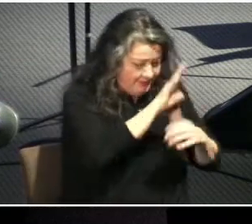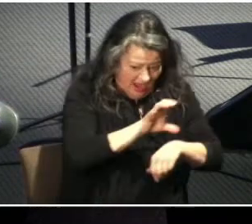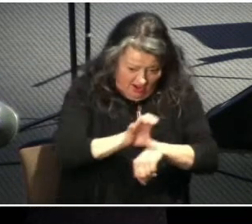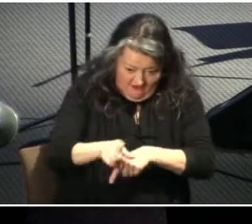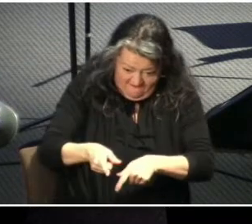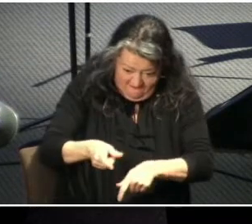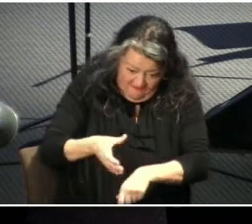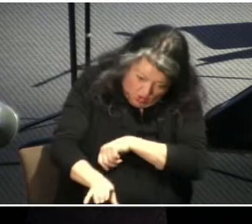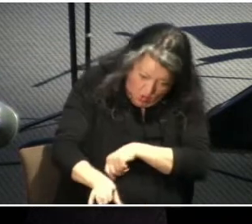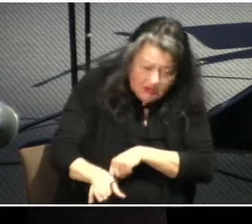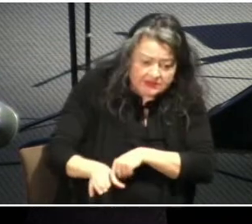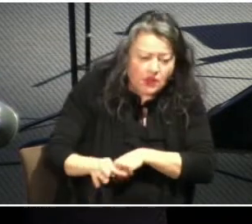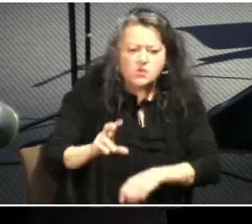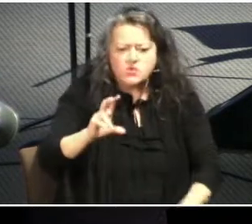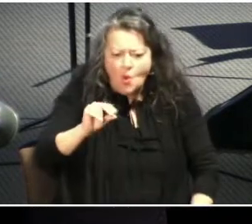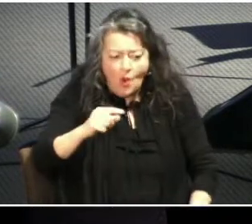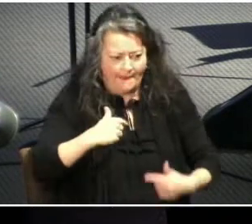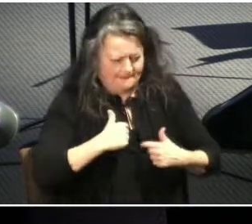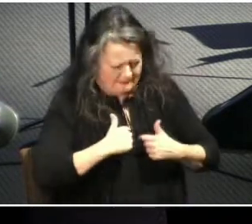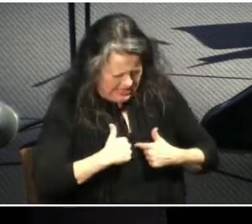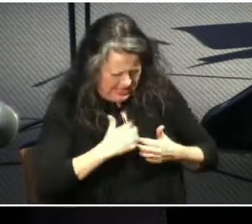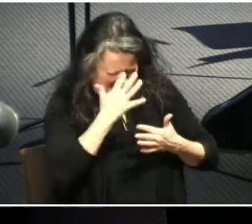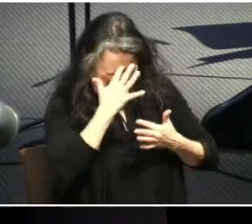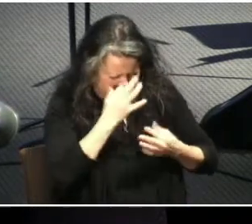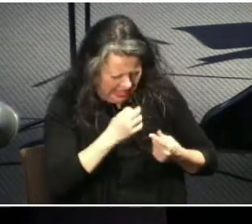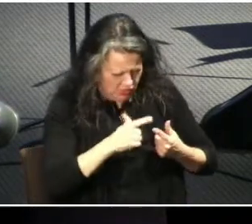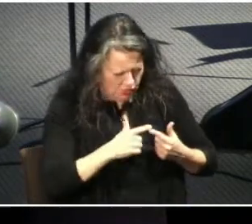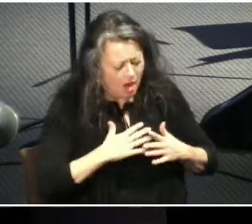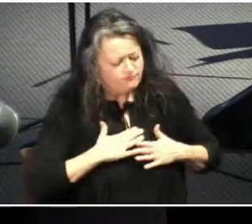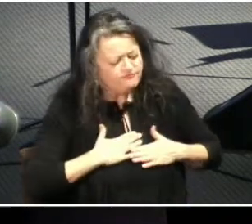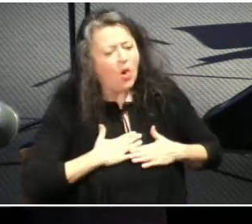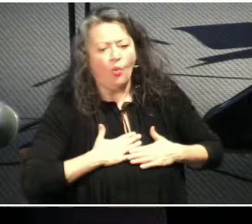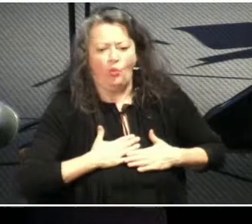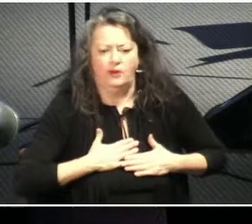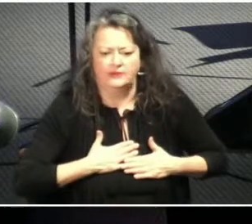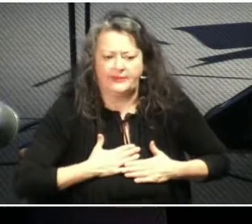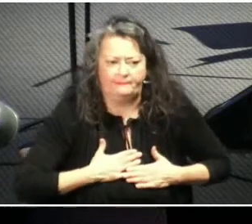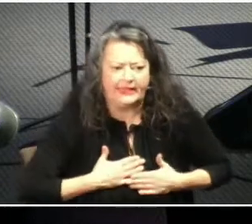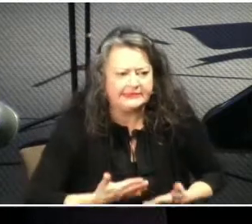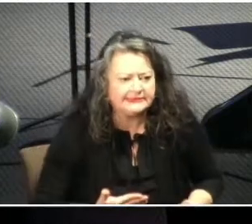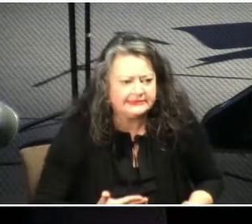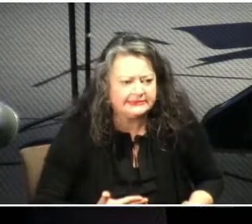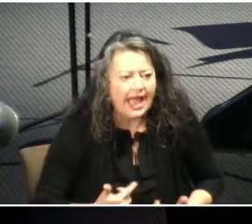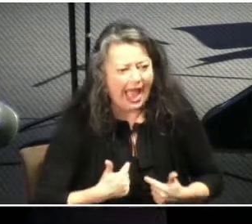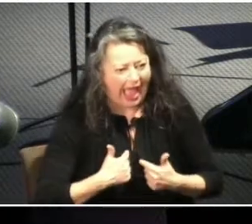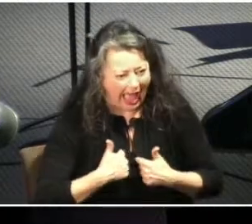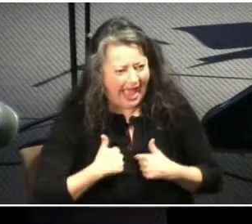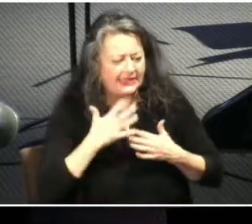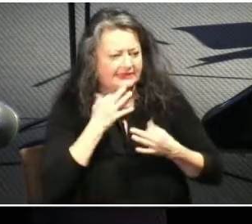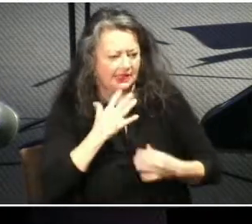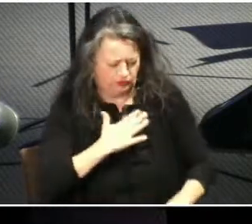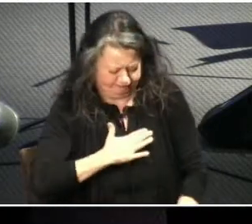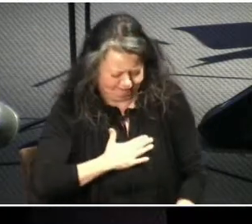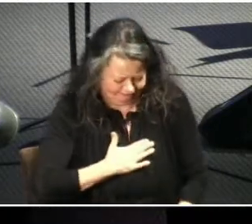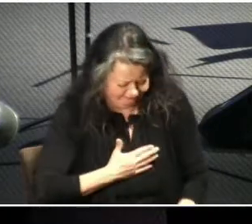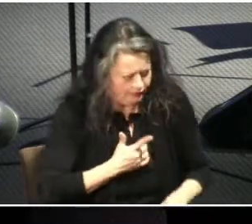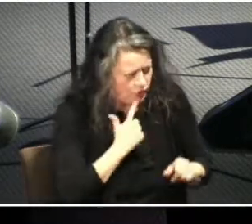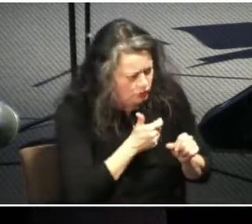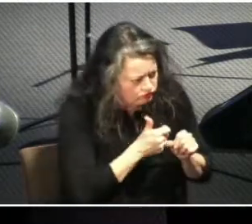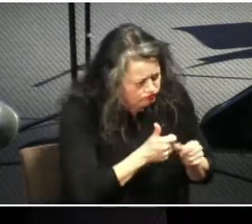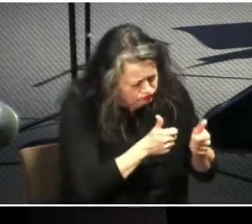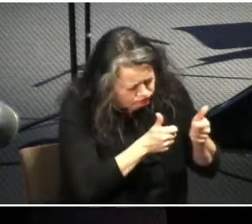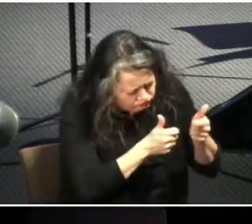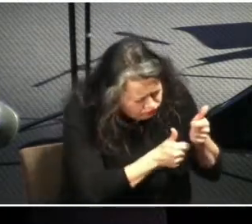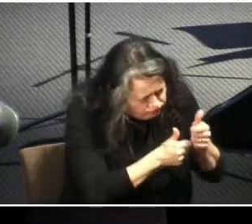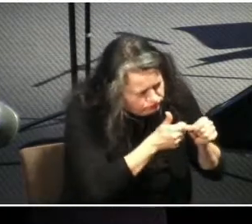themselves. So it is submit yourselves to your husbands as is fitting in the Lord.